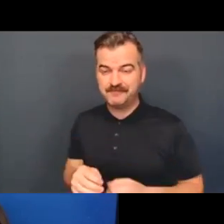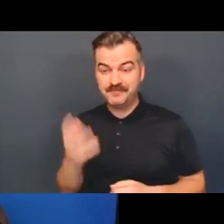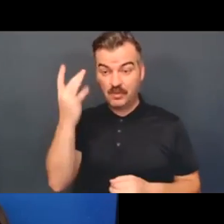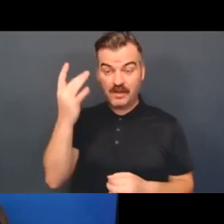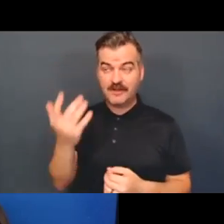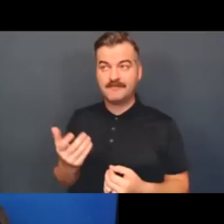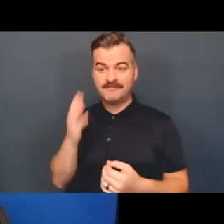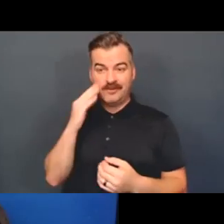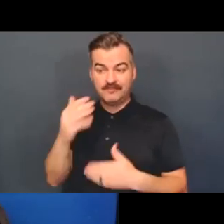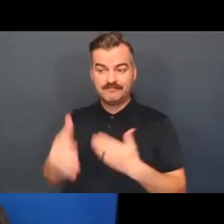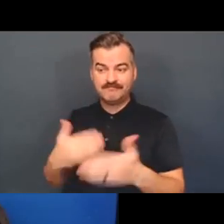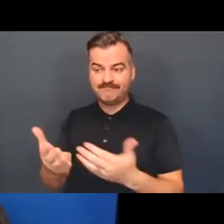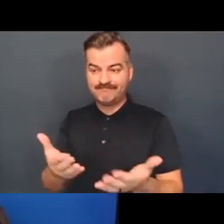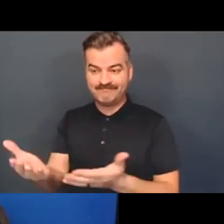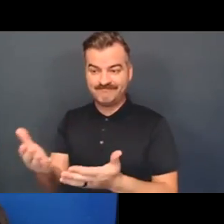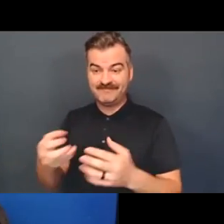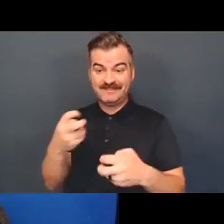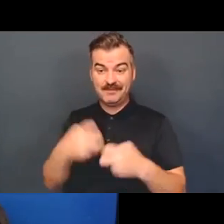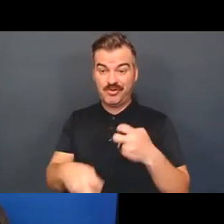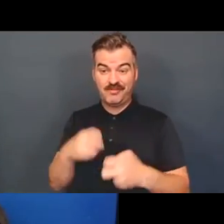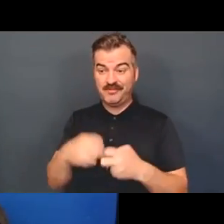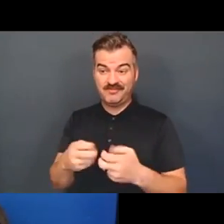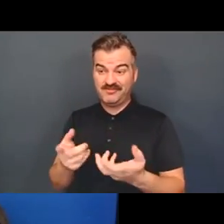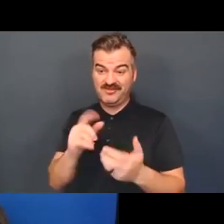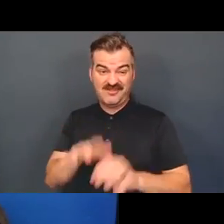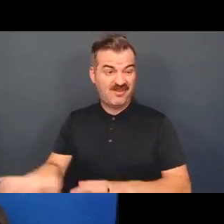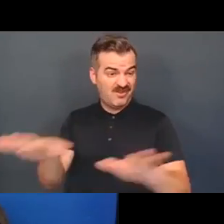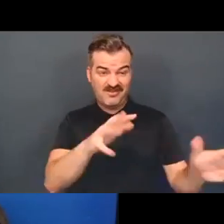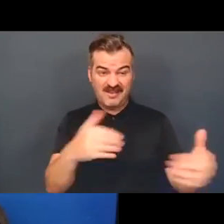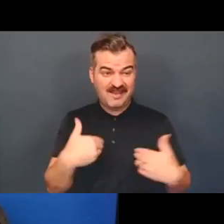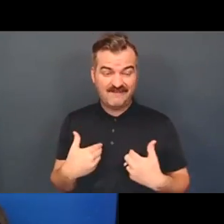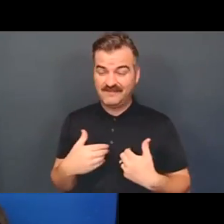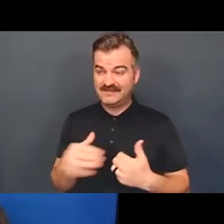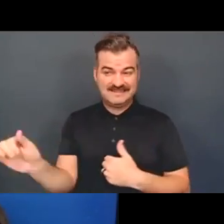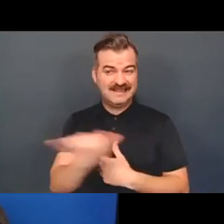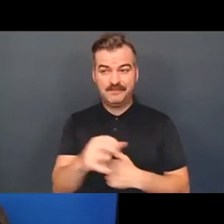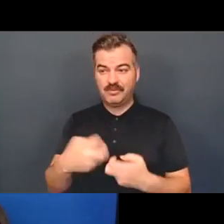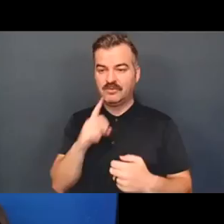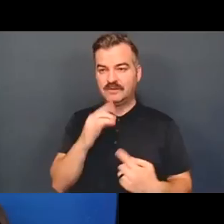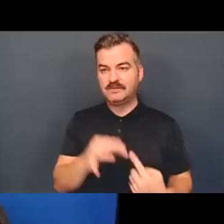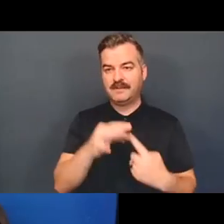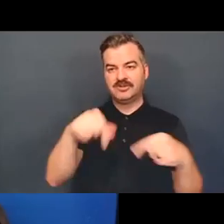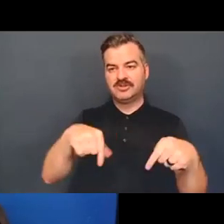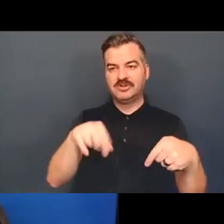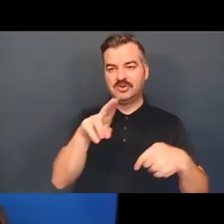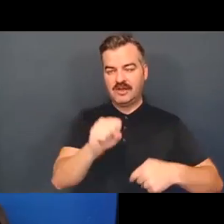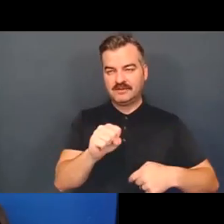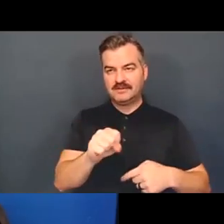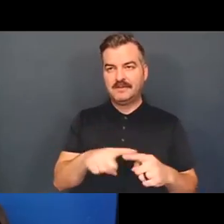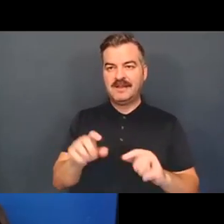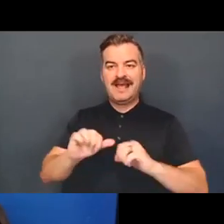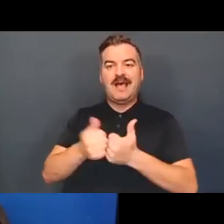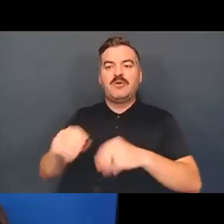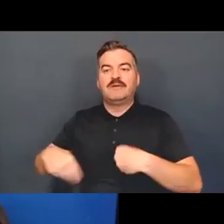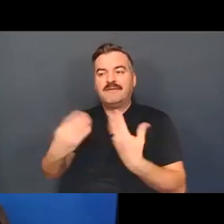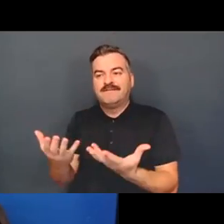day is a, is a sort of a problem within sort of the structure, um, especially in the United States, but the structure of caregiving and the